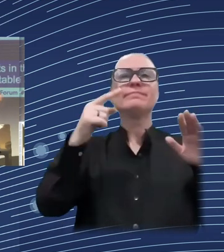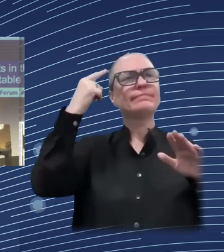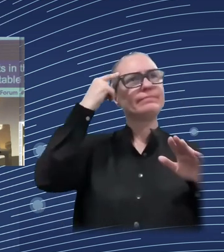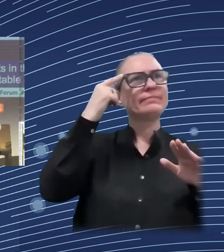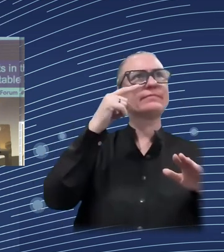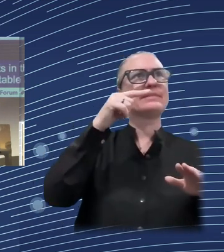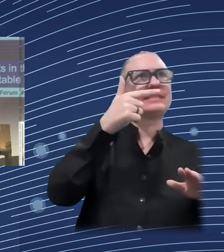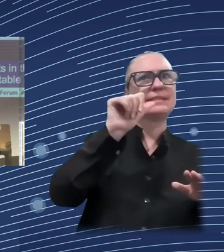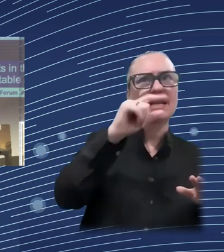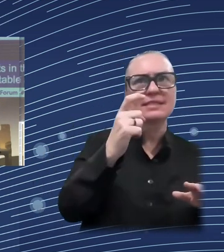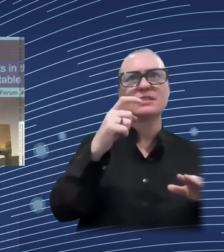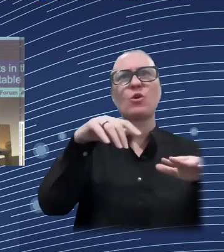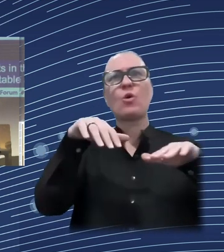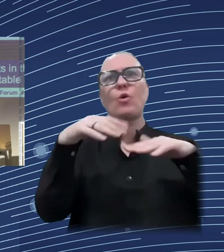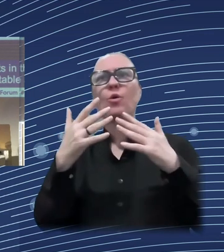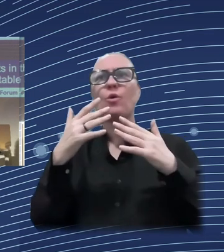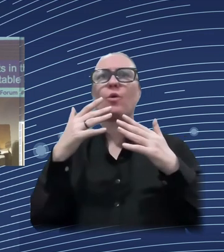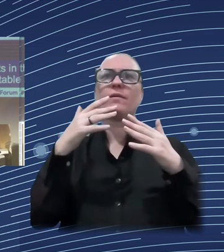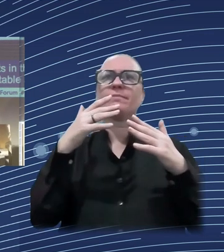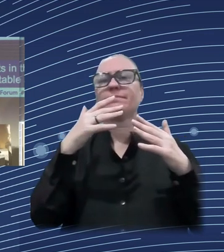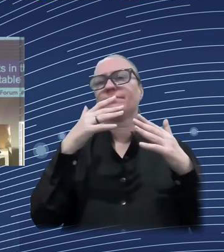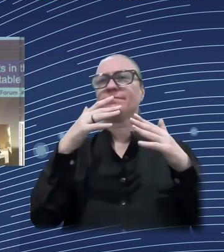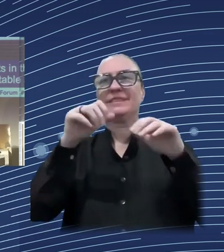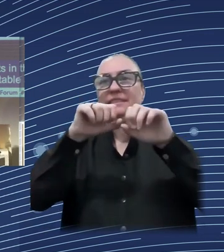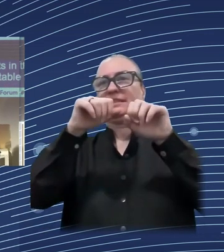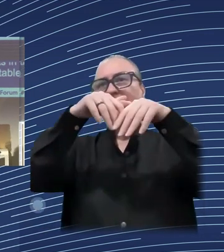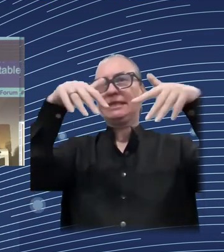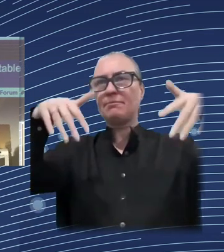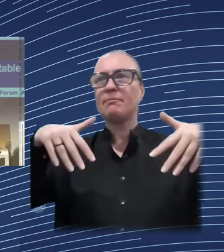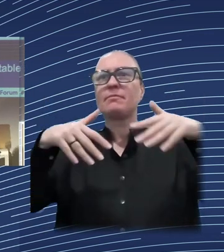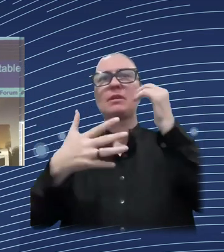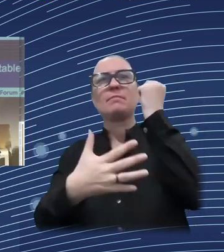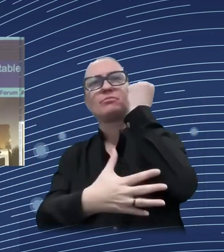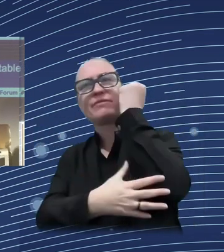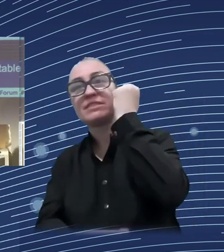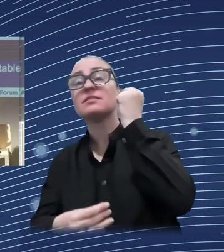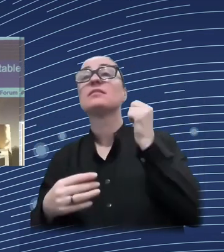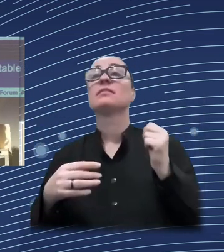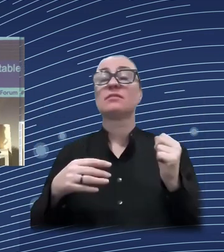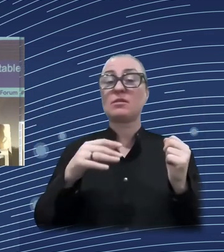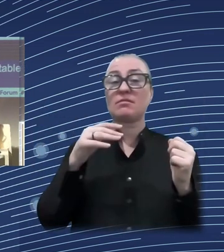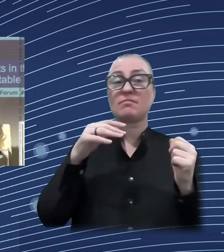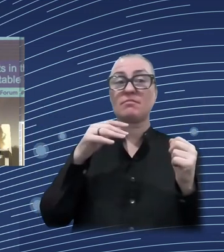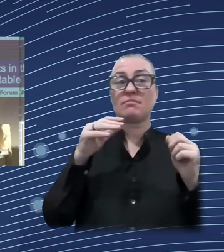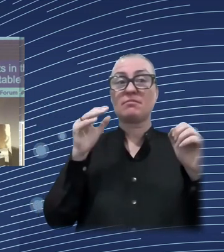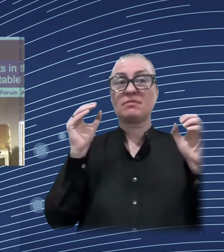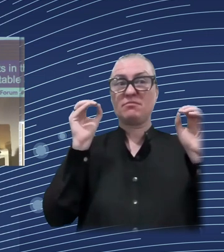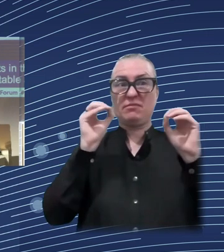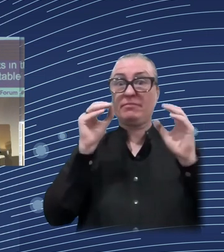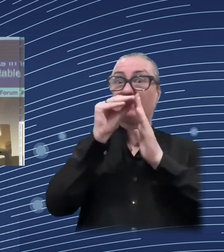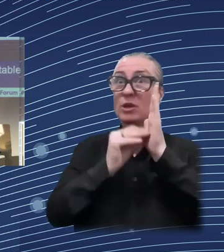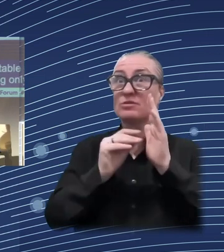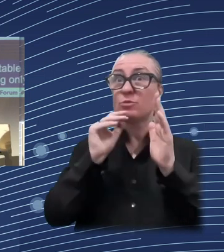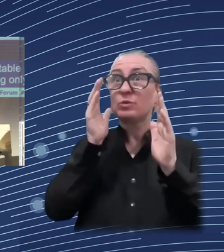policies of today's and considering only the future skill change as, as the only